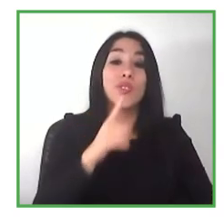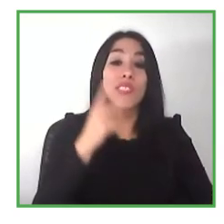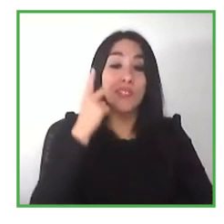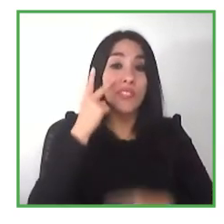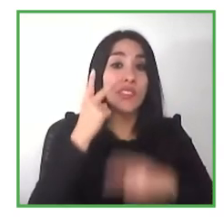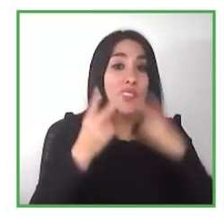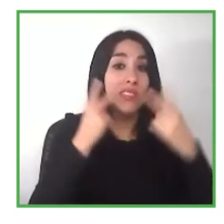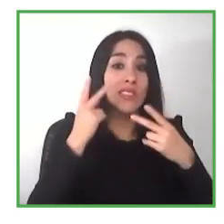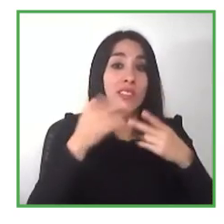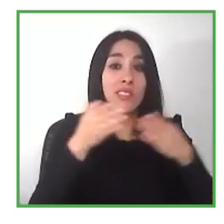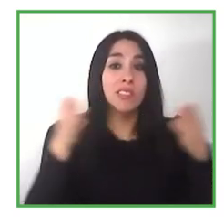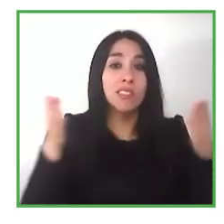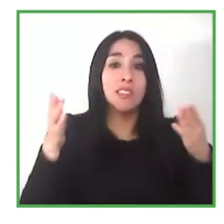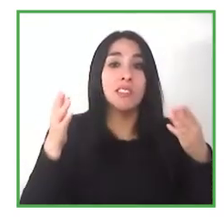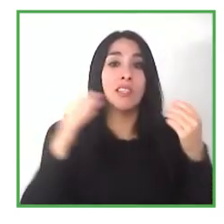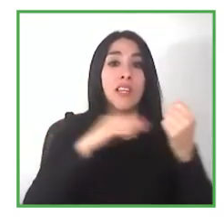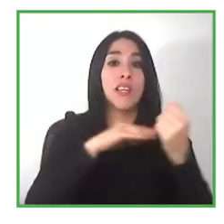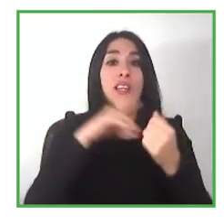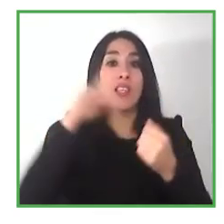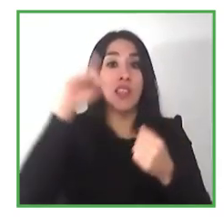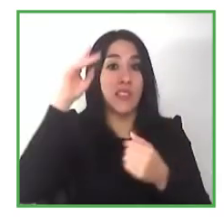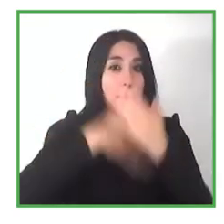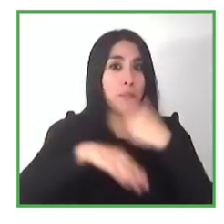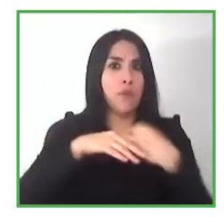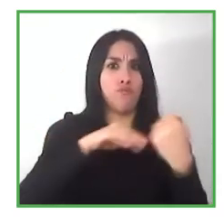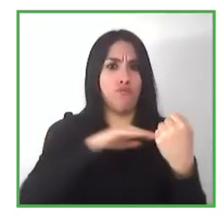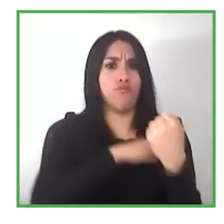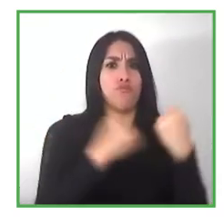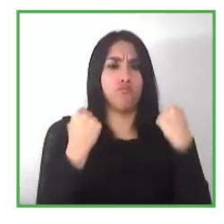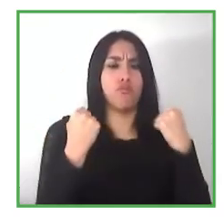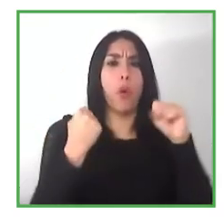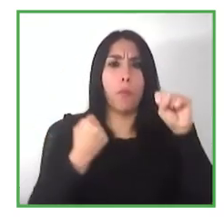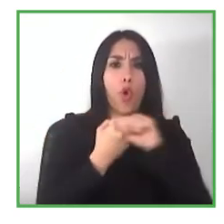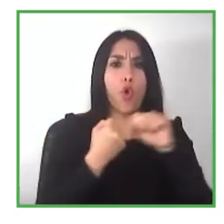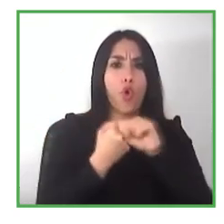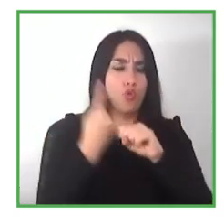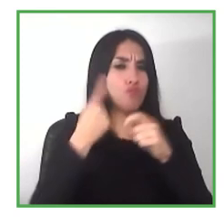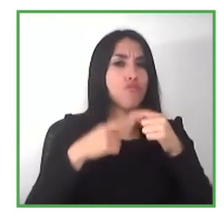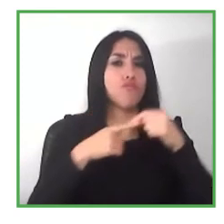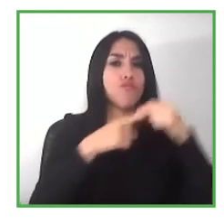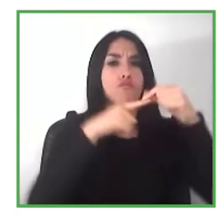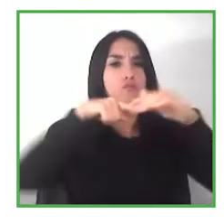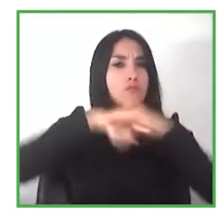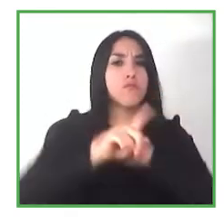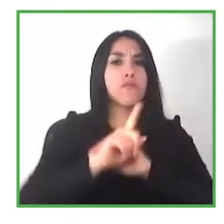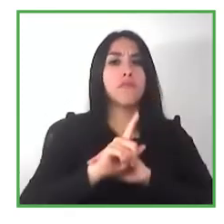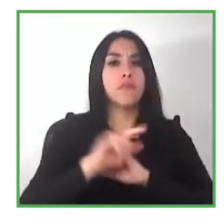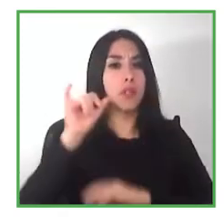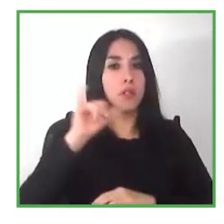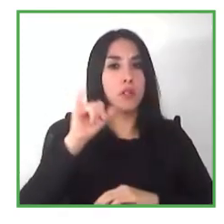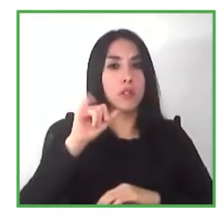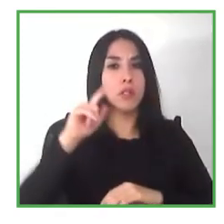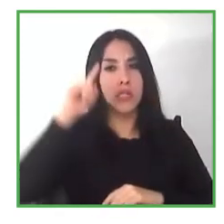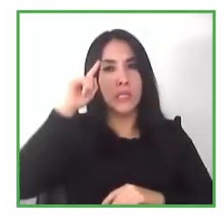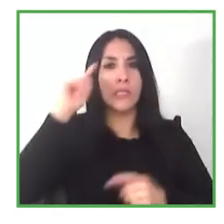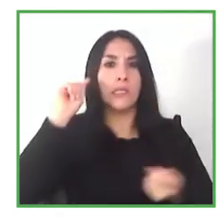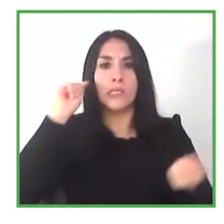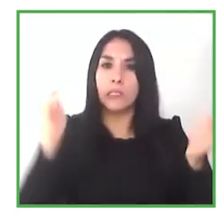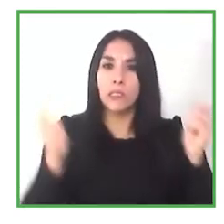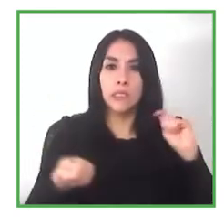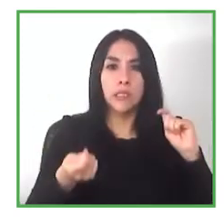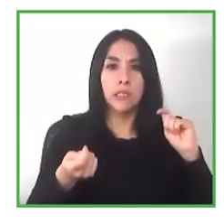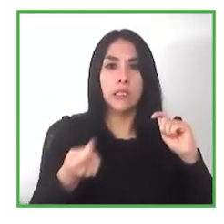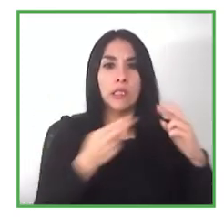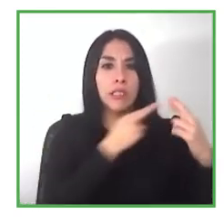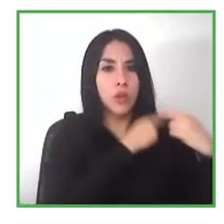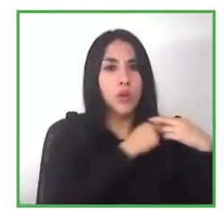accompany them it's not just about inserting them but it's also changing uh changing the way about we think